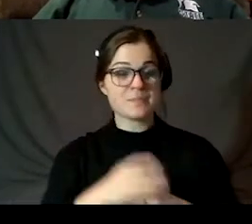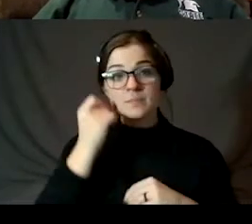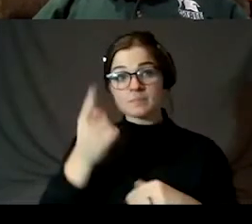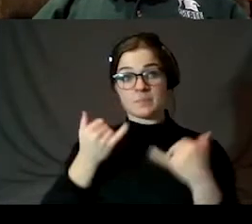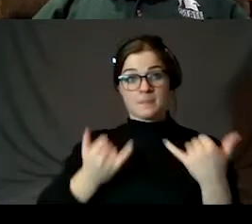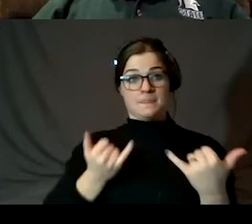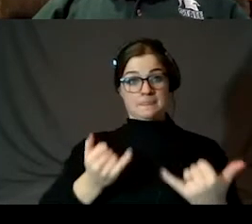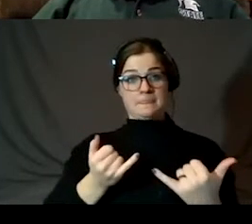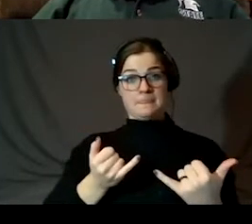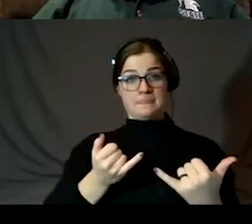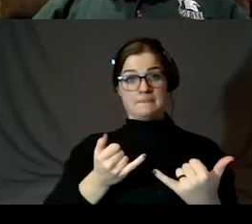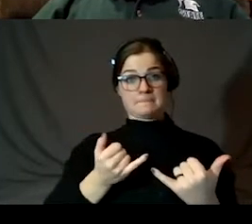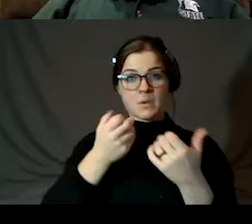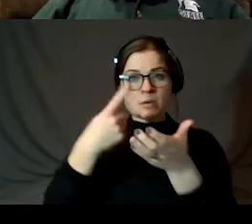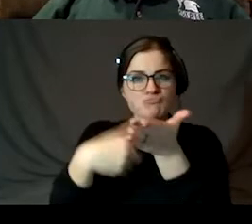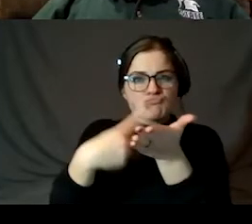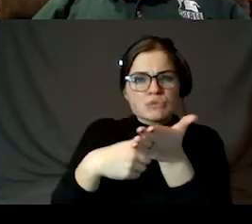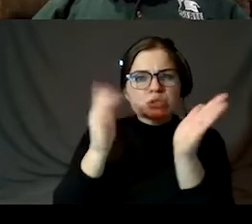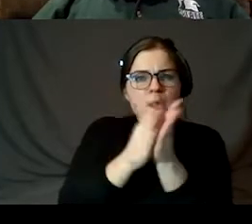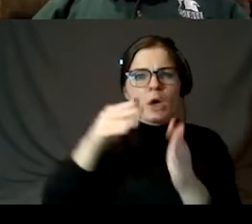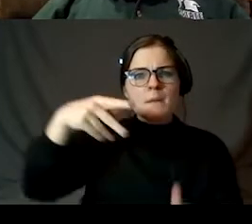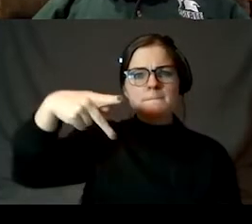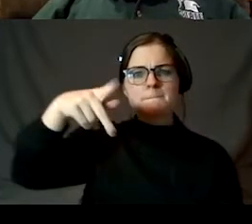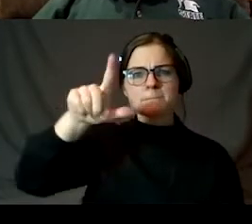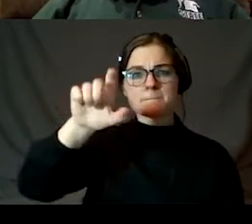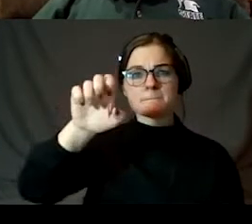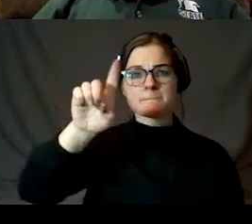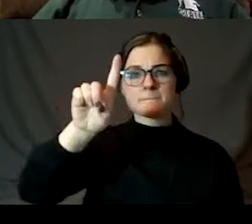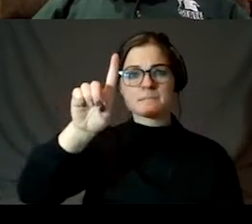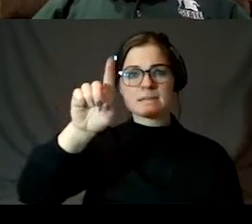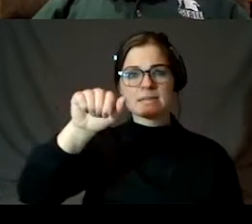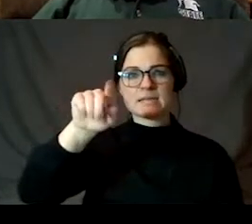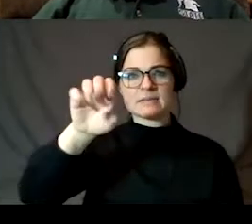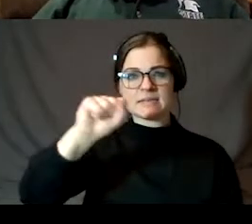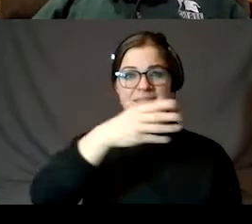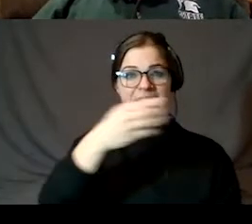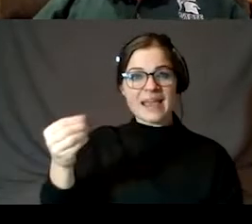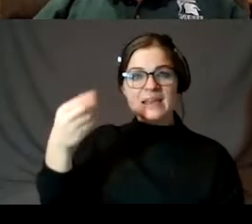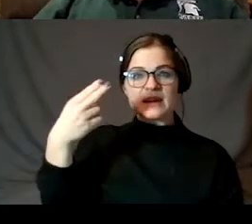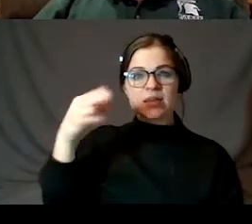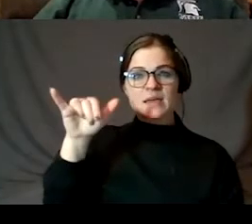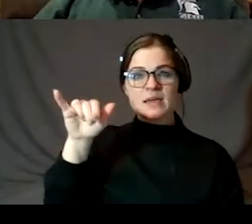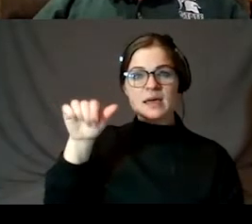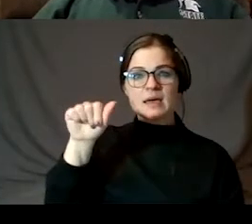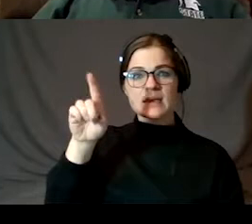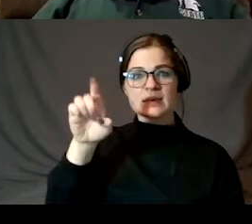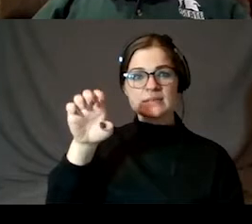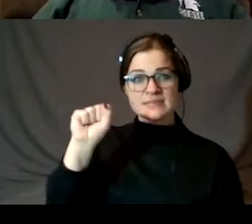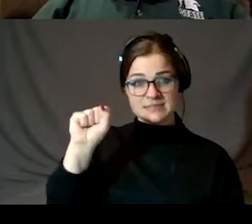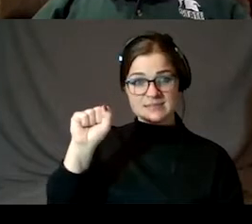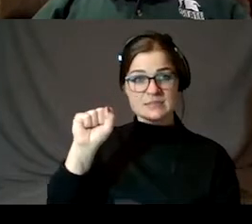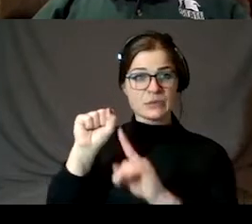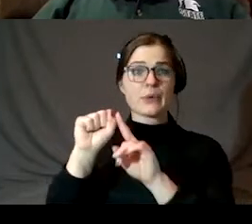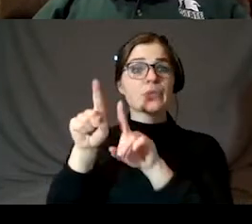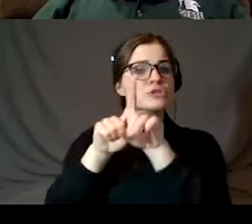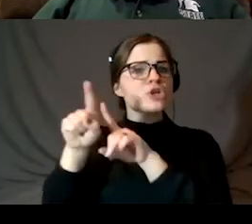to talk about these two things, the Pleiades and the Hyades. These are some beautiful star clusters, and